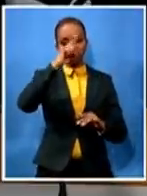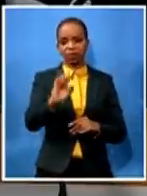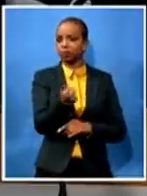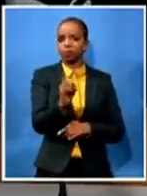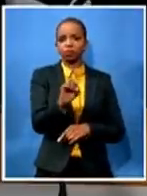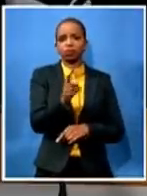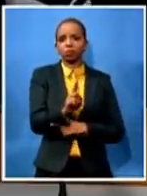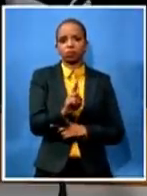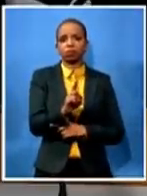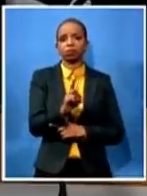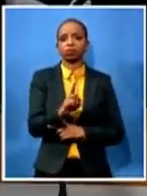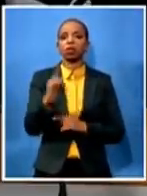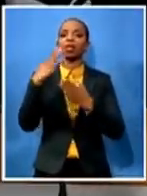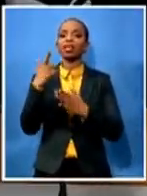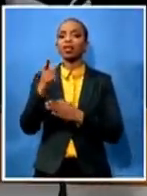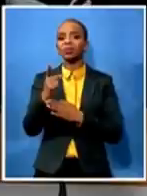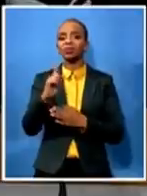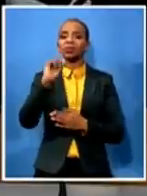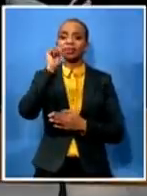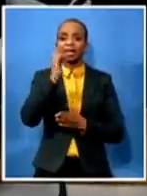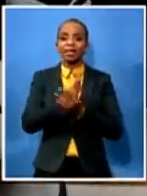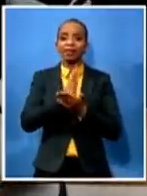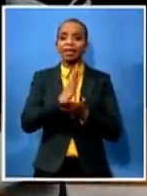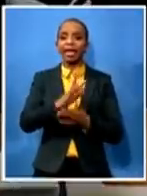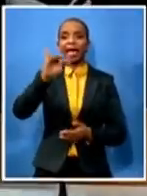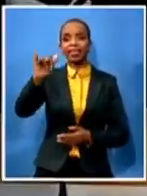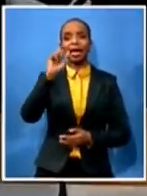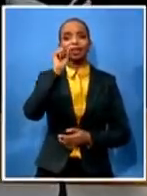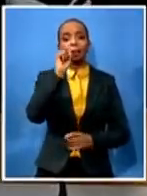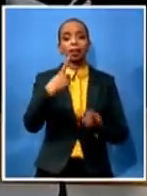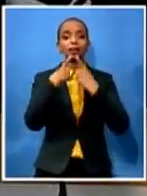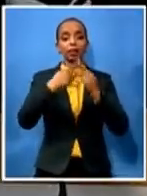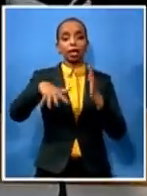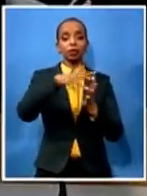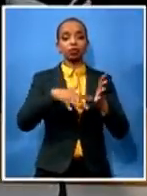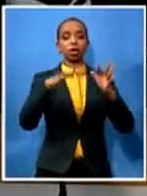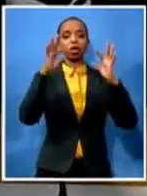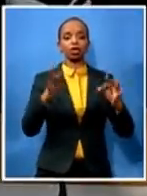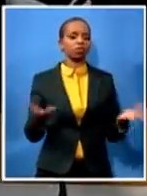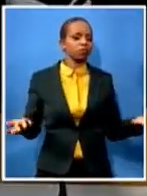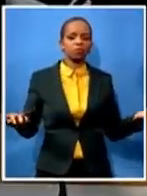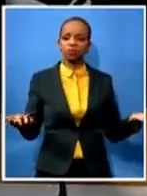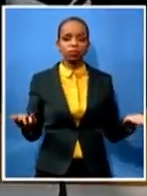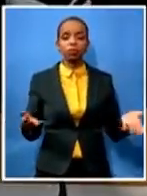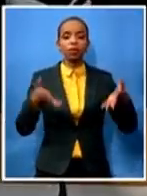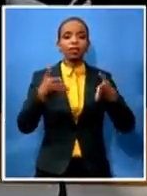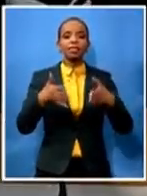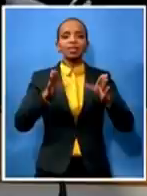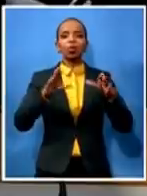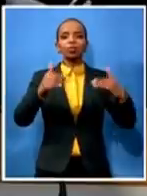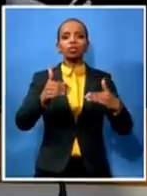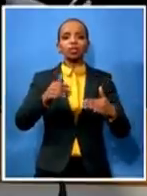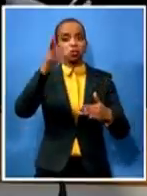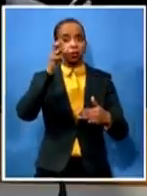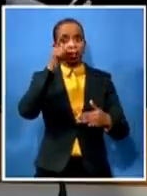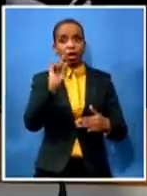story maybe this commission is deprived of hearing not only from the late mr kevin watson but also